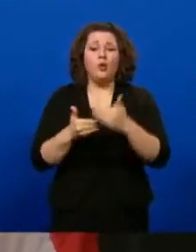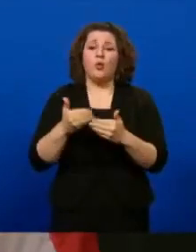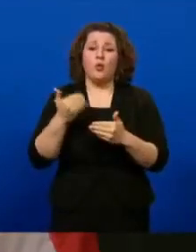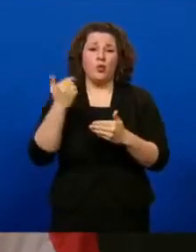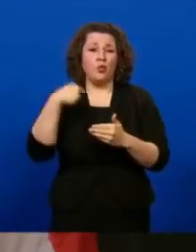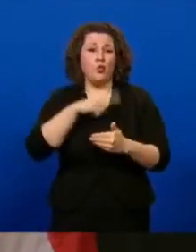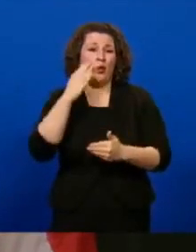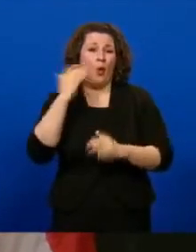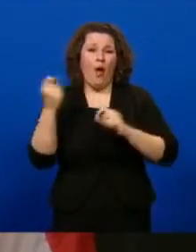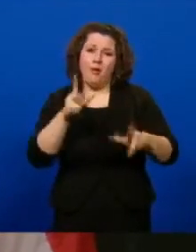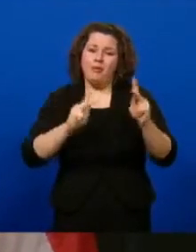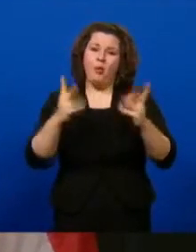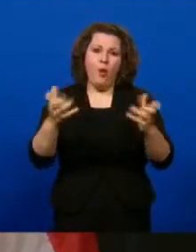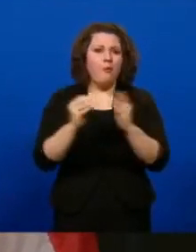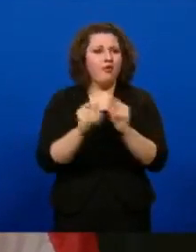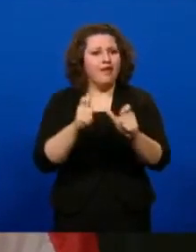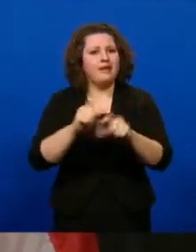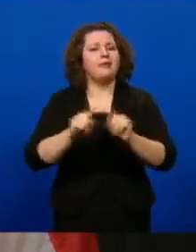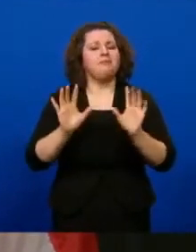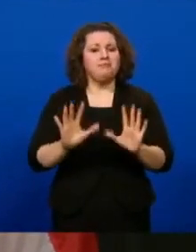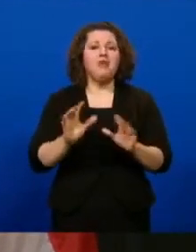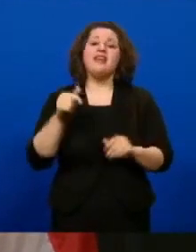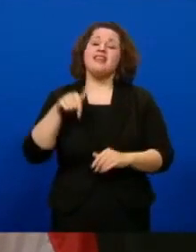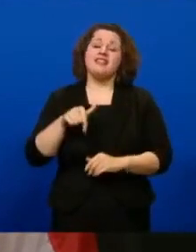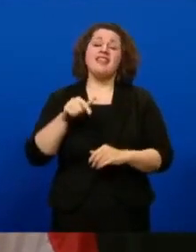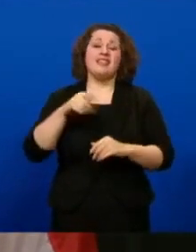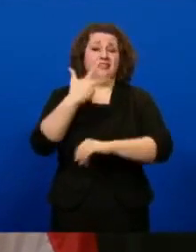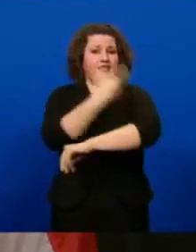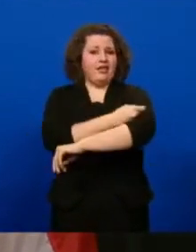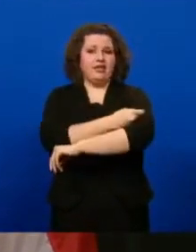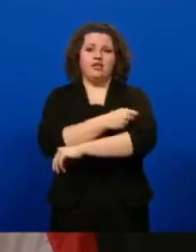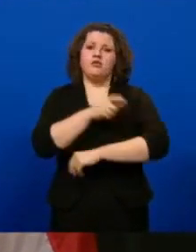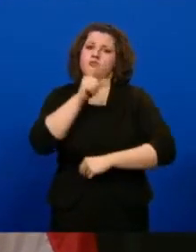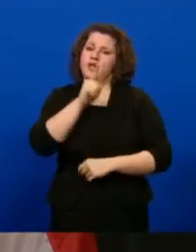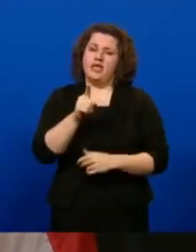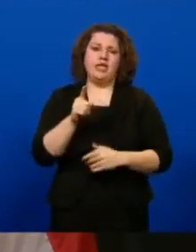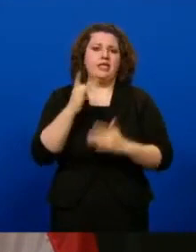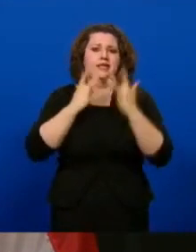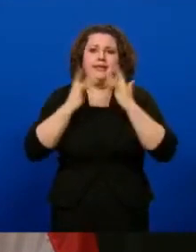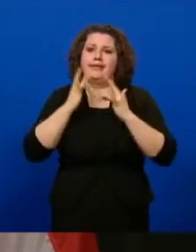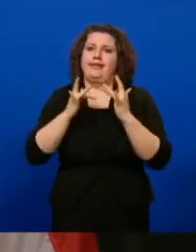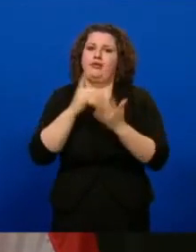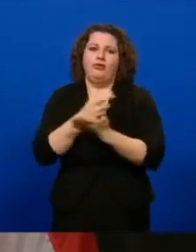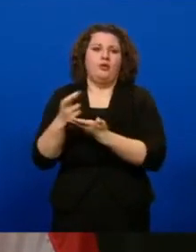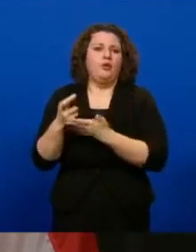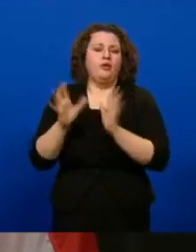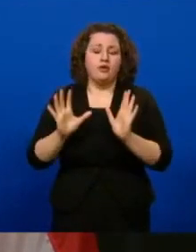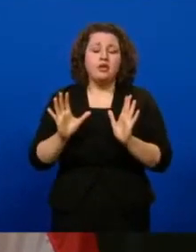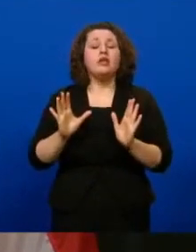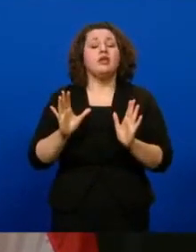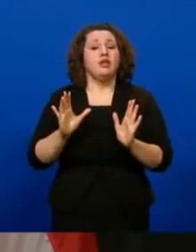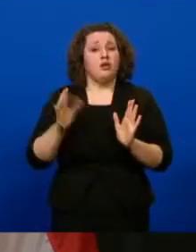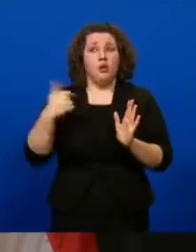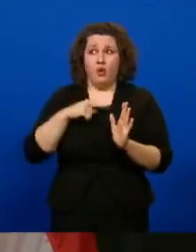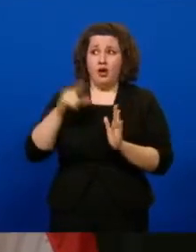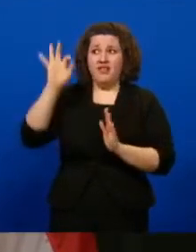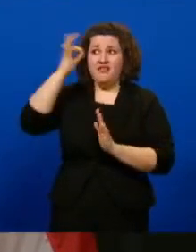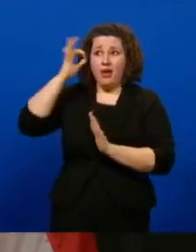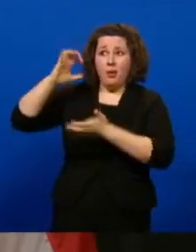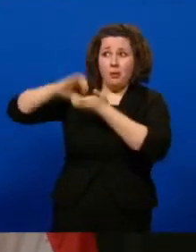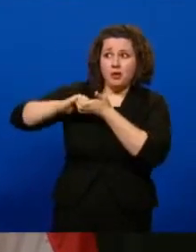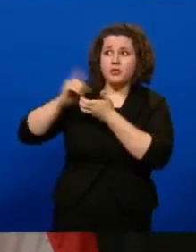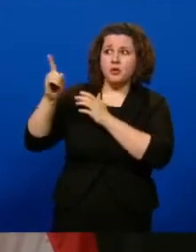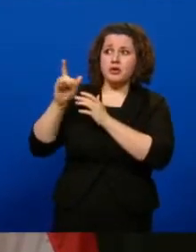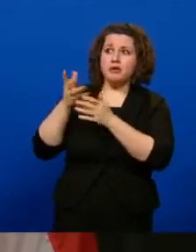wishes was a bit faster, this vaccine is the definition of a scarce resource. We continue to be in close contact with our federal partners